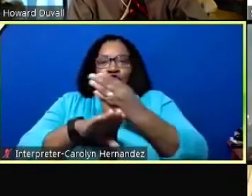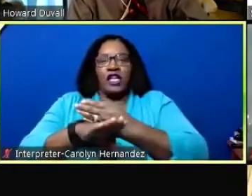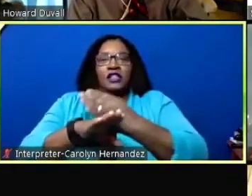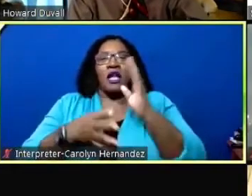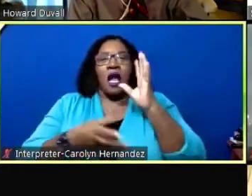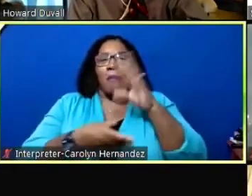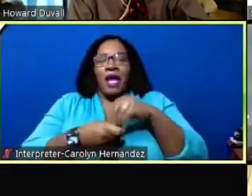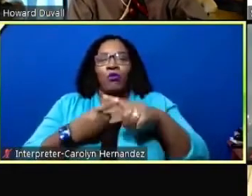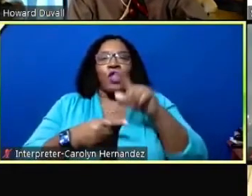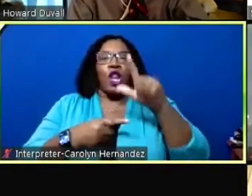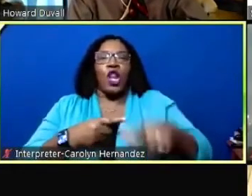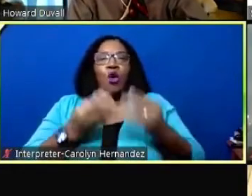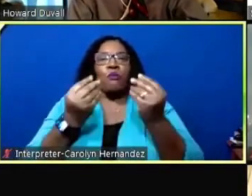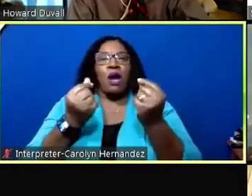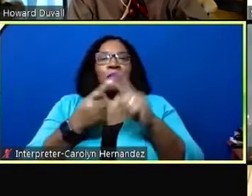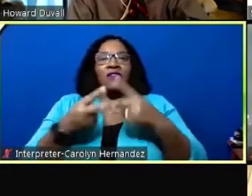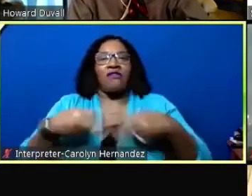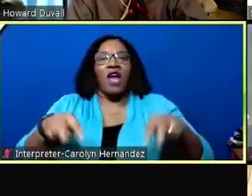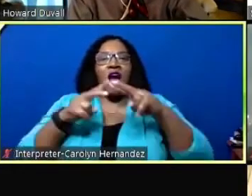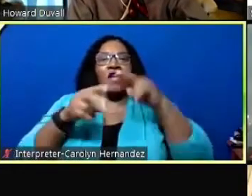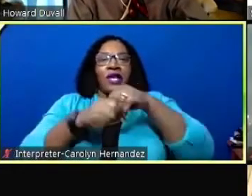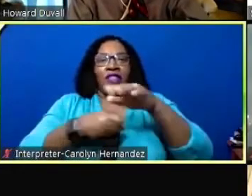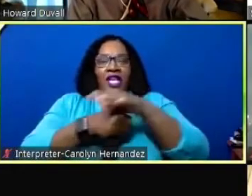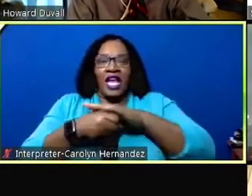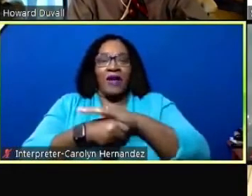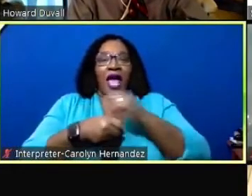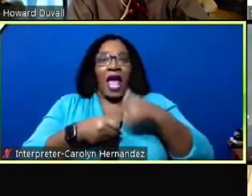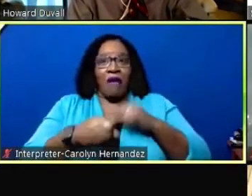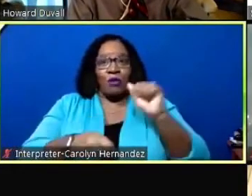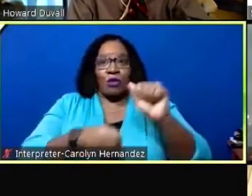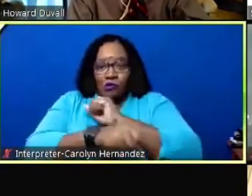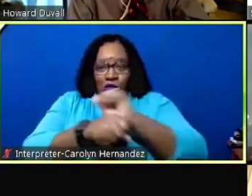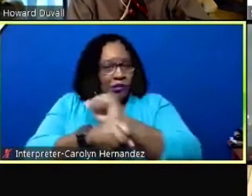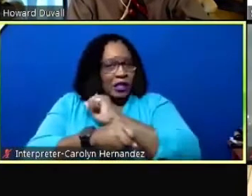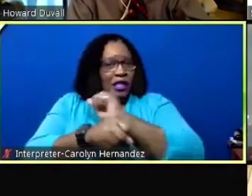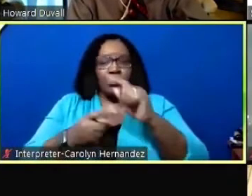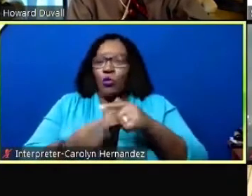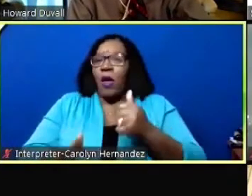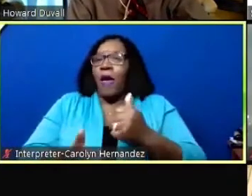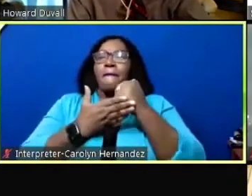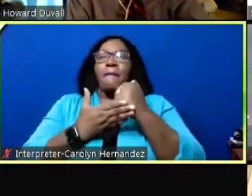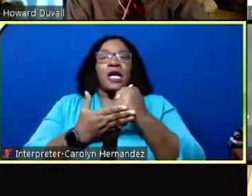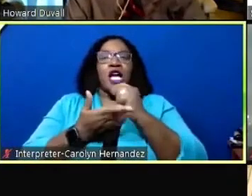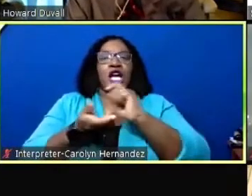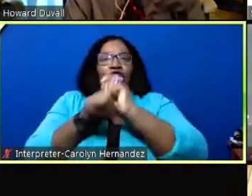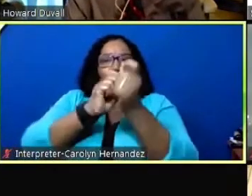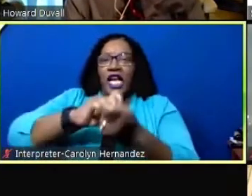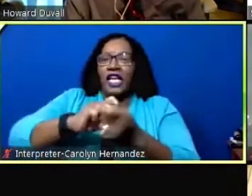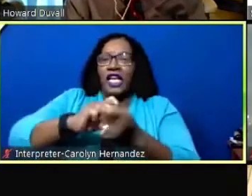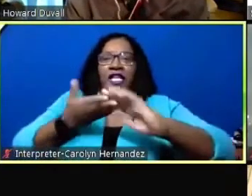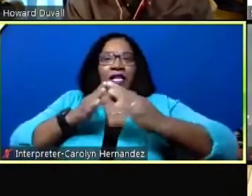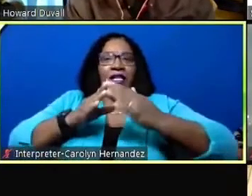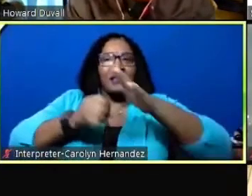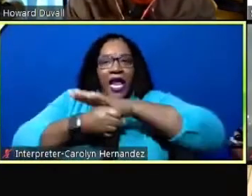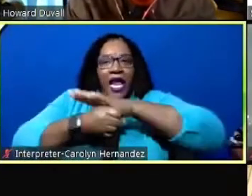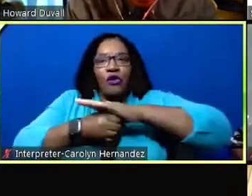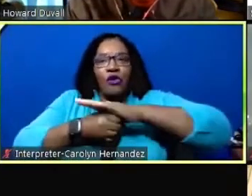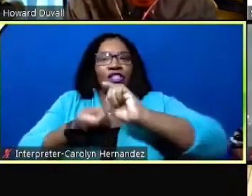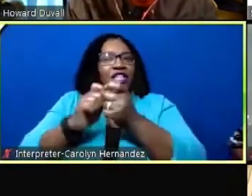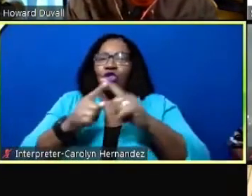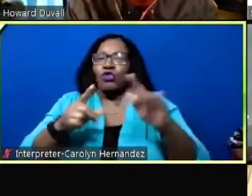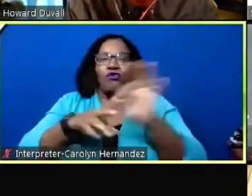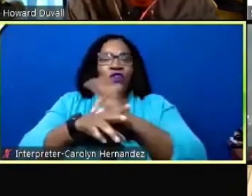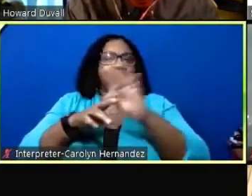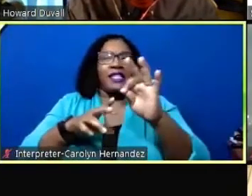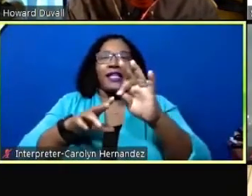low property values in the area i personally have been working diligently to help turn the neighborhood around there's no functioning neighborhood